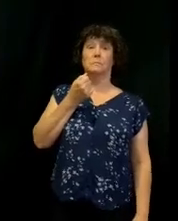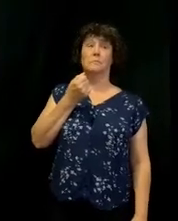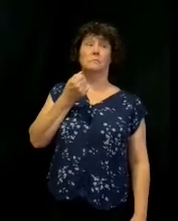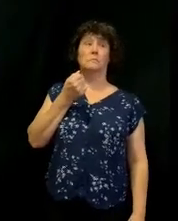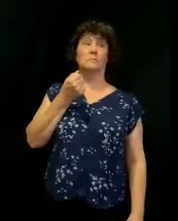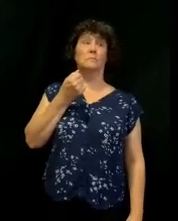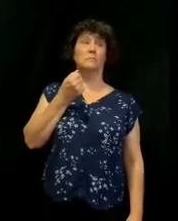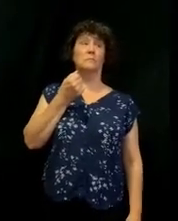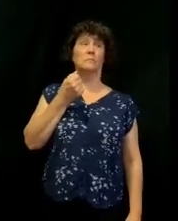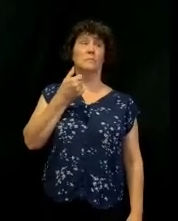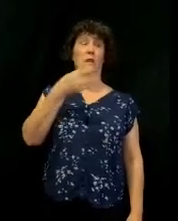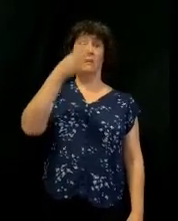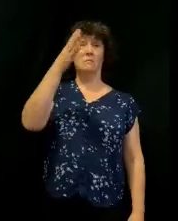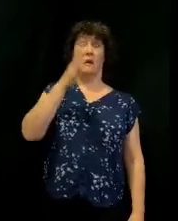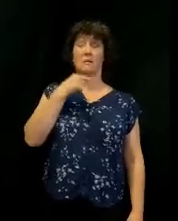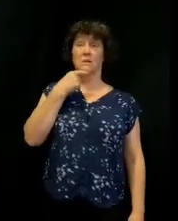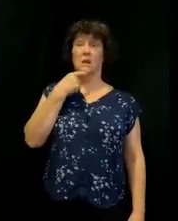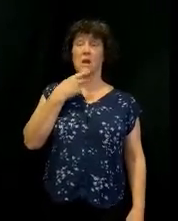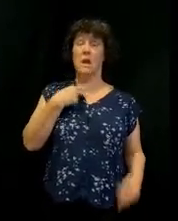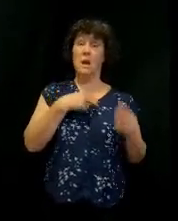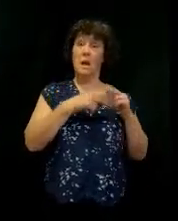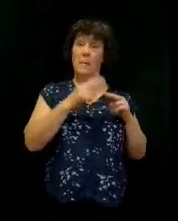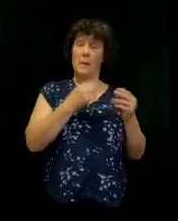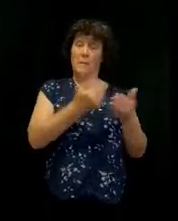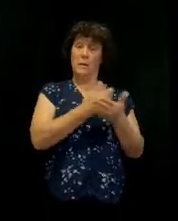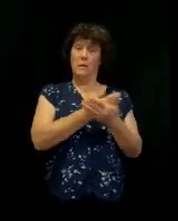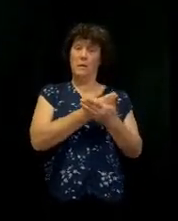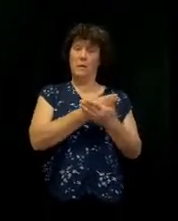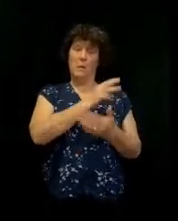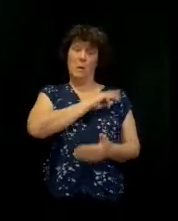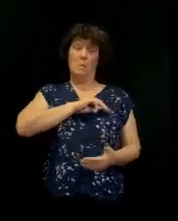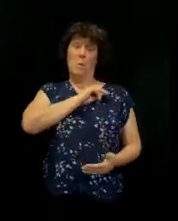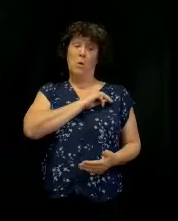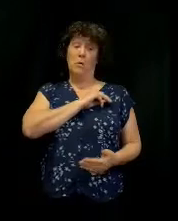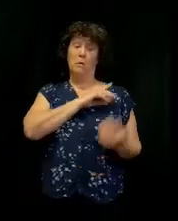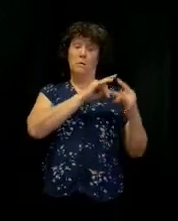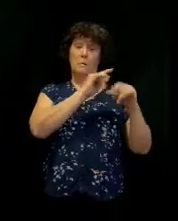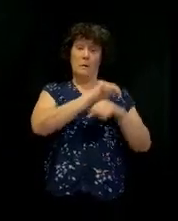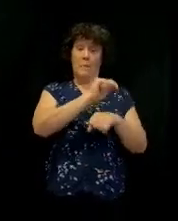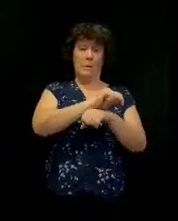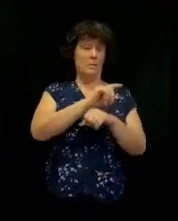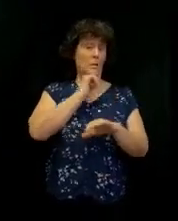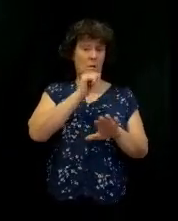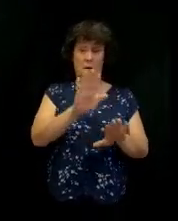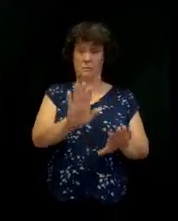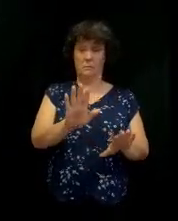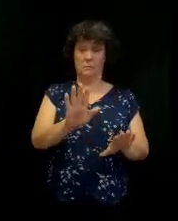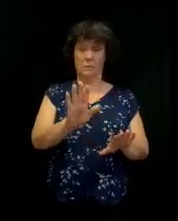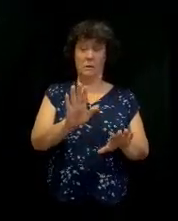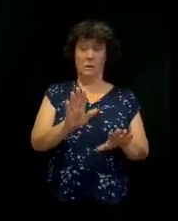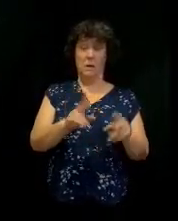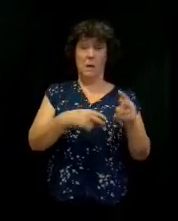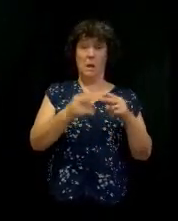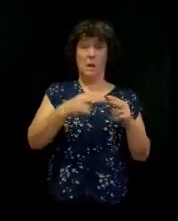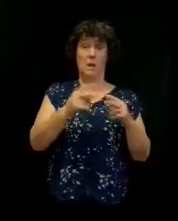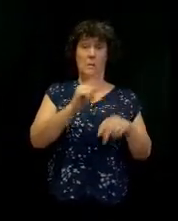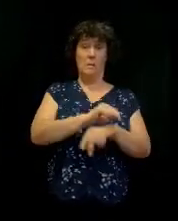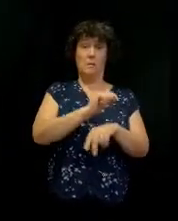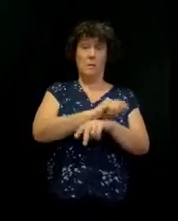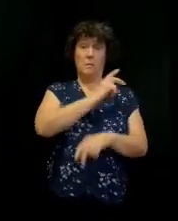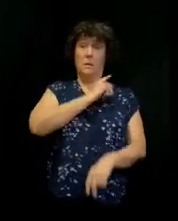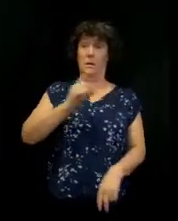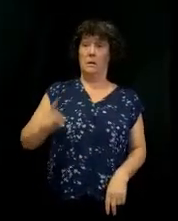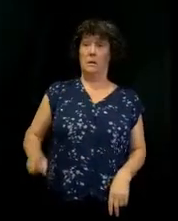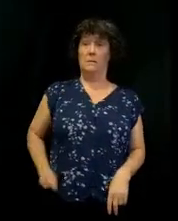God said, I'm going to rebuild something. I'm not going to rebuild Moses' tabernacle. I'm going to rebuild this tabernacle called the tabernacle of David.